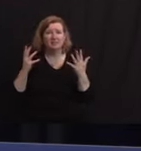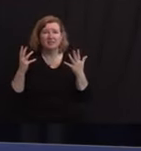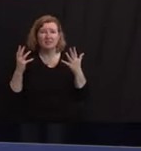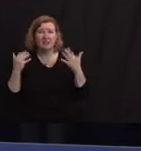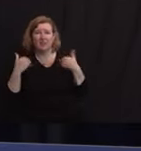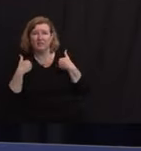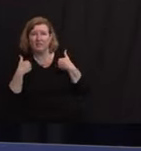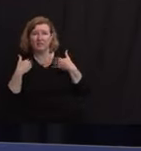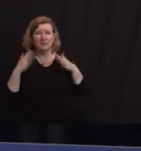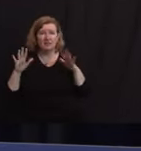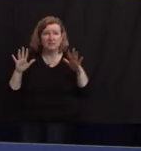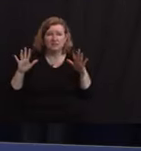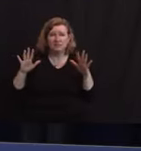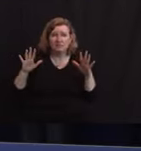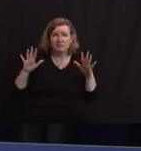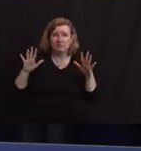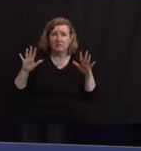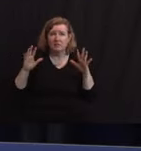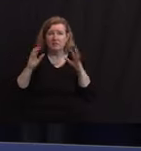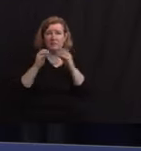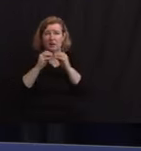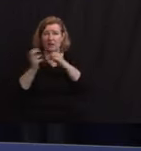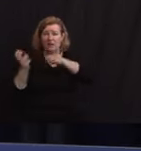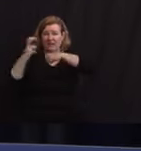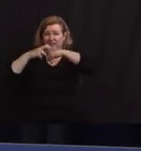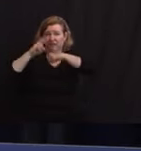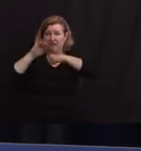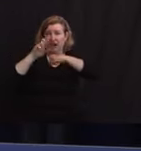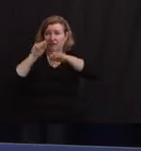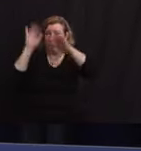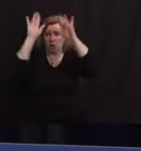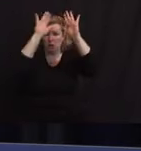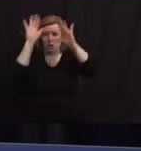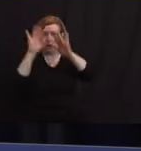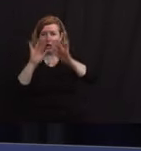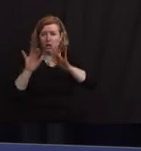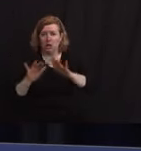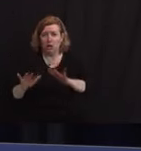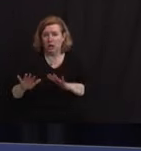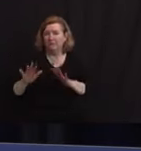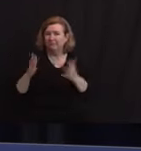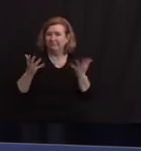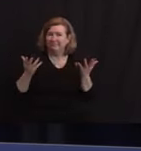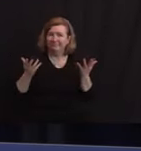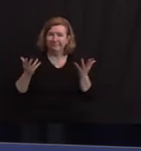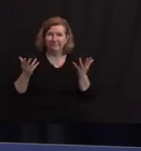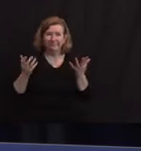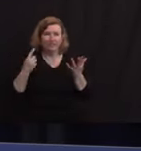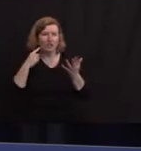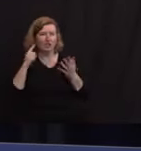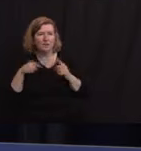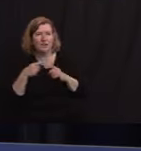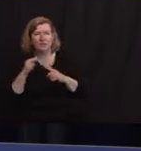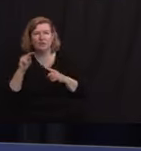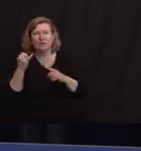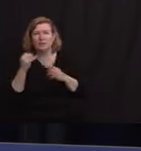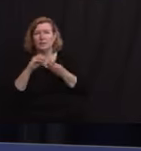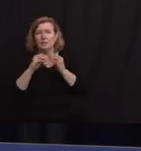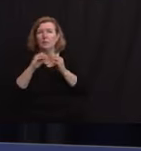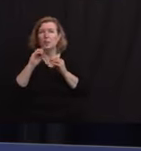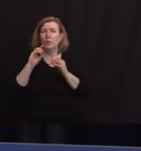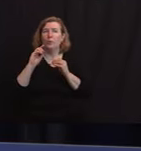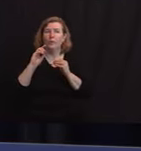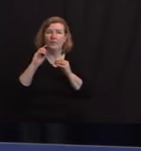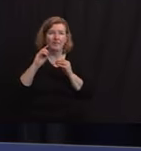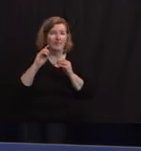widely circulating virus that's still out in the community. We always hear about the New Jersey numbers. But we have to remember that nationally, we're